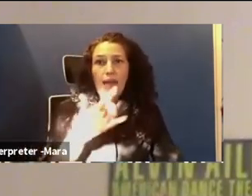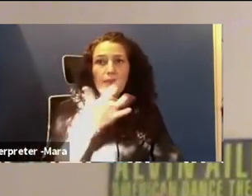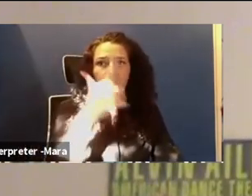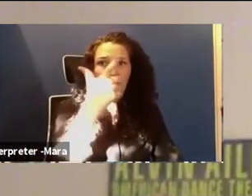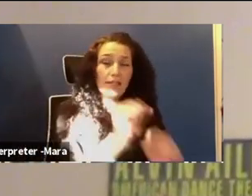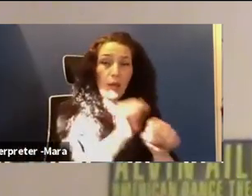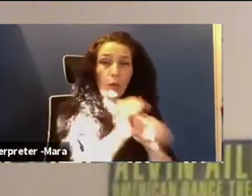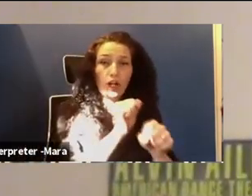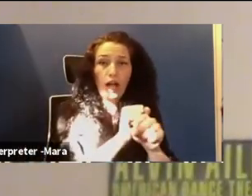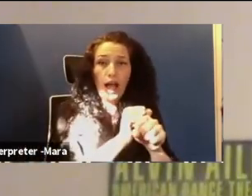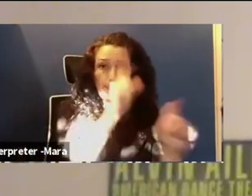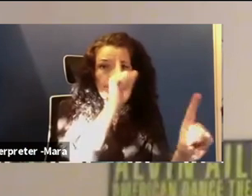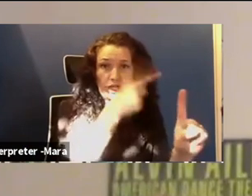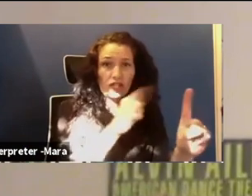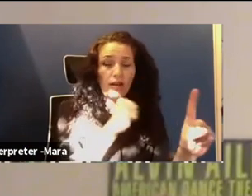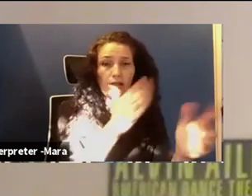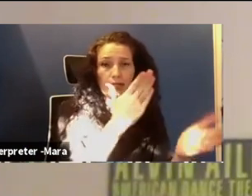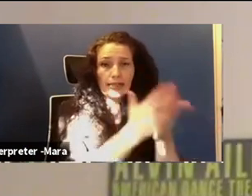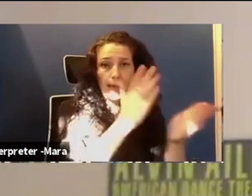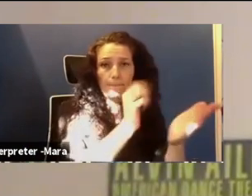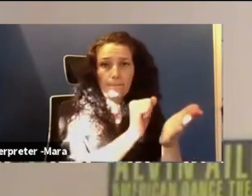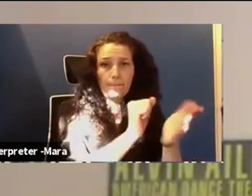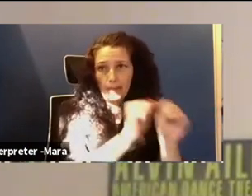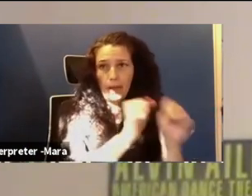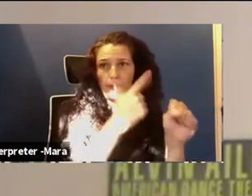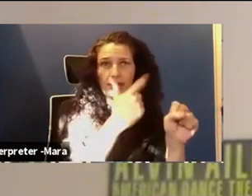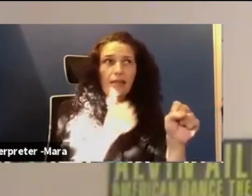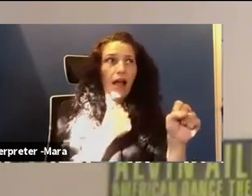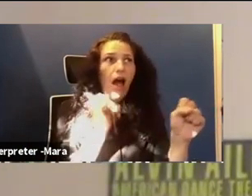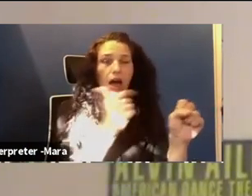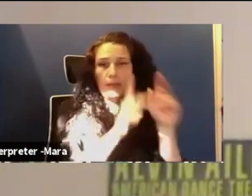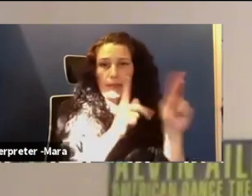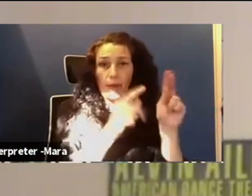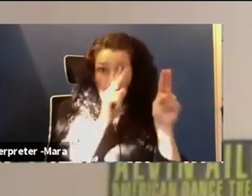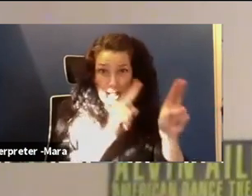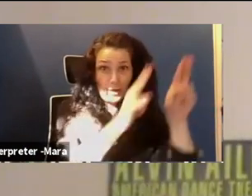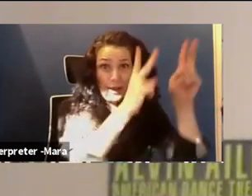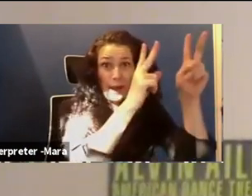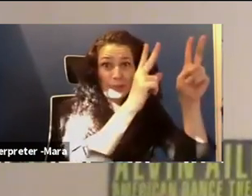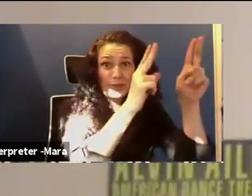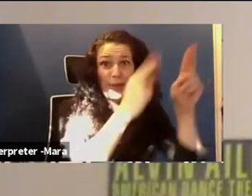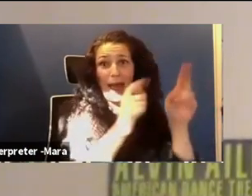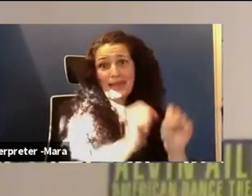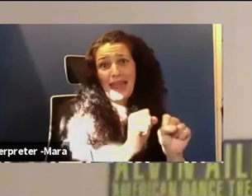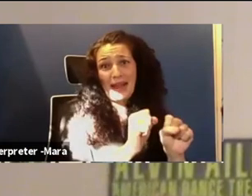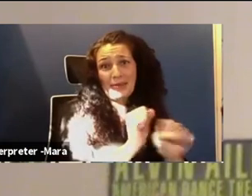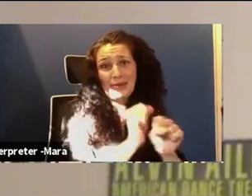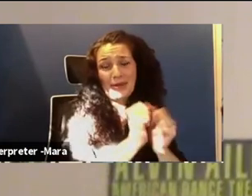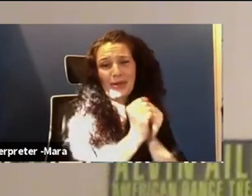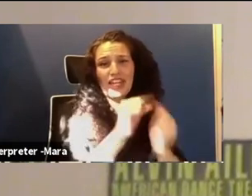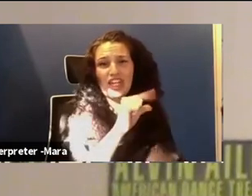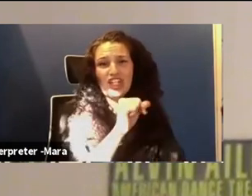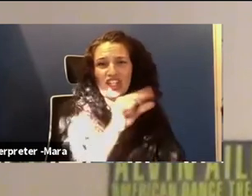chance that I look up to, I get a chance to to work with. So Gina Davis for all of the amazing work that